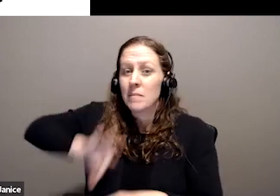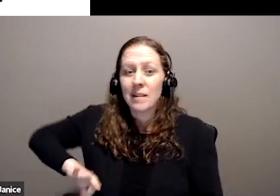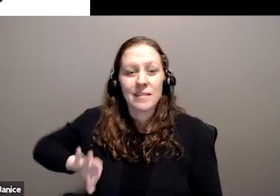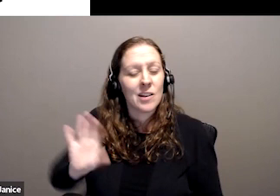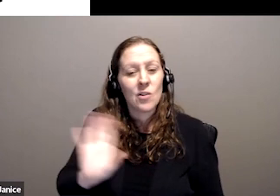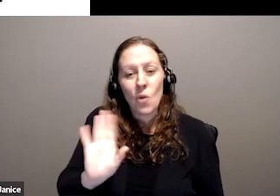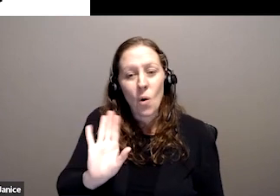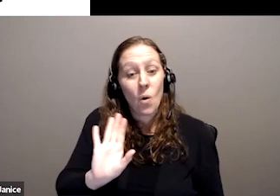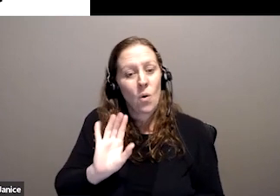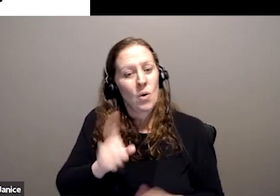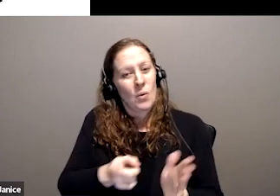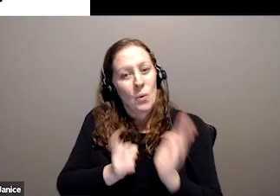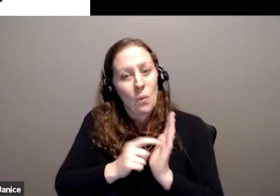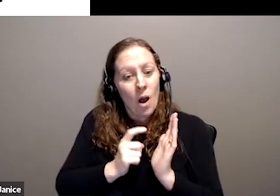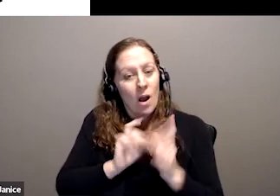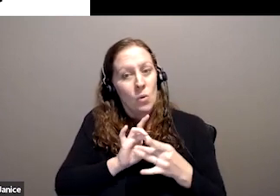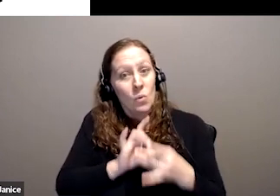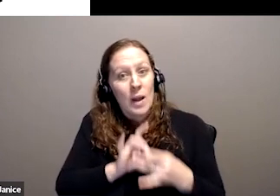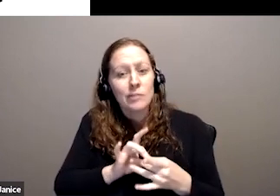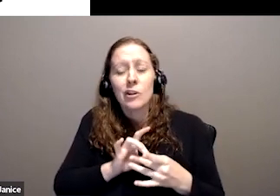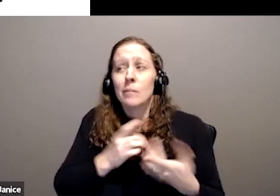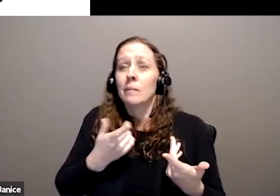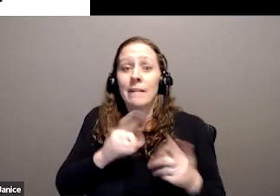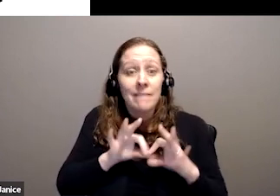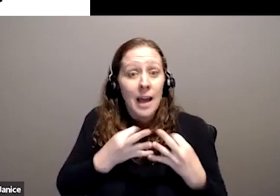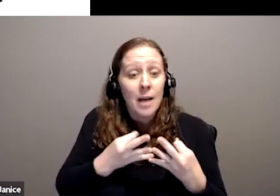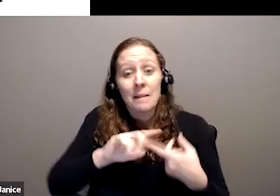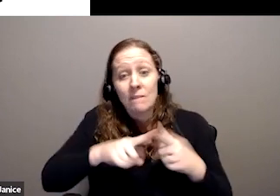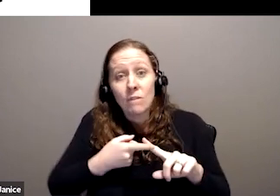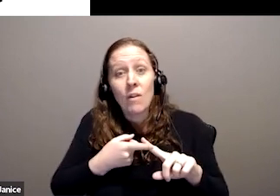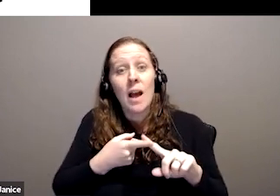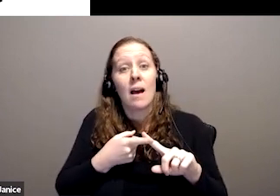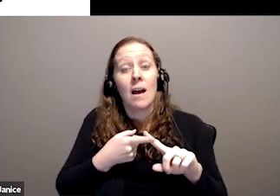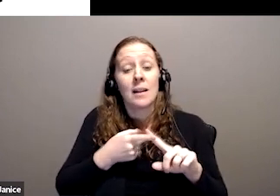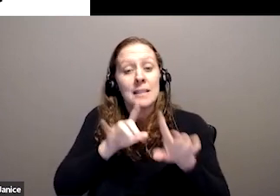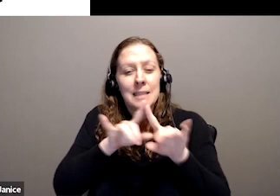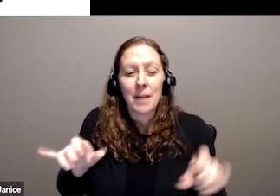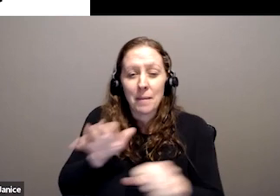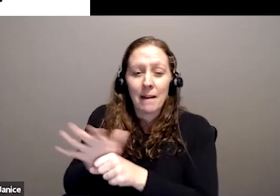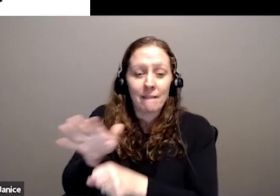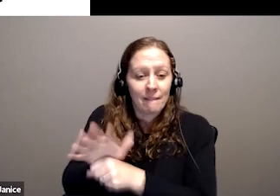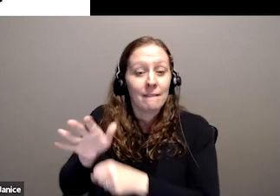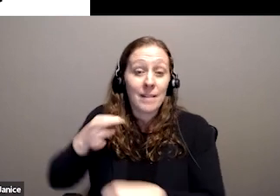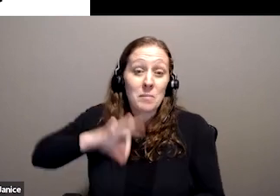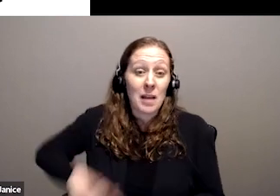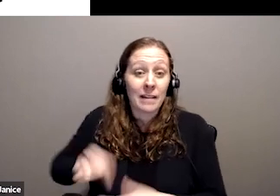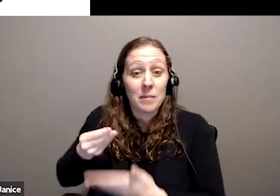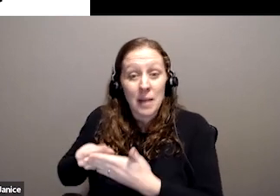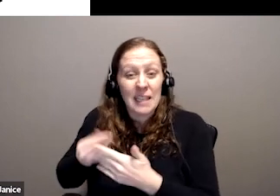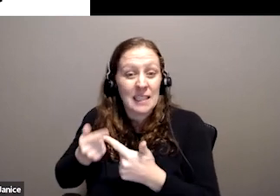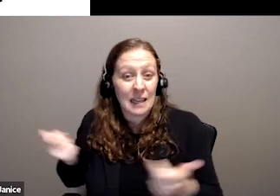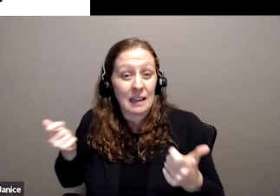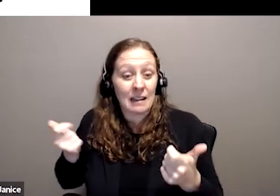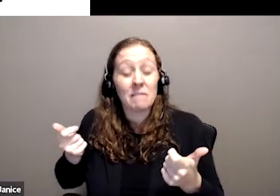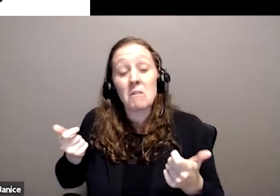loving relationships, on friendships, and also on sufficient benefits. So I would argue it is primarily